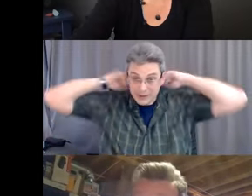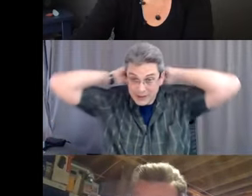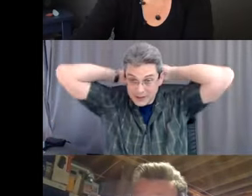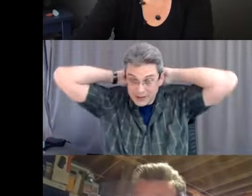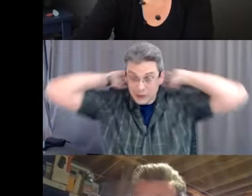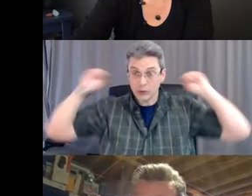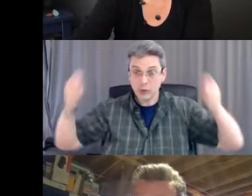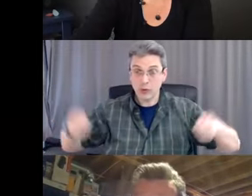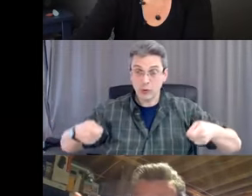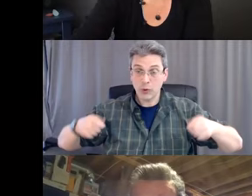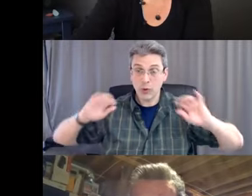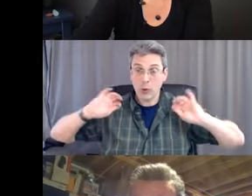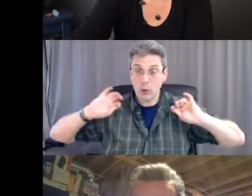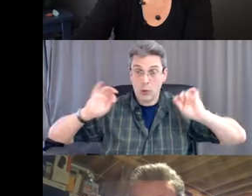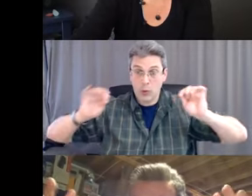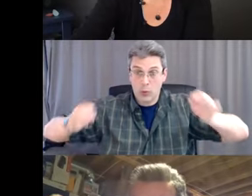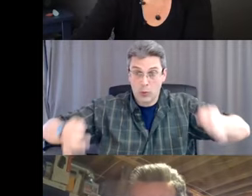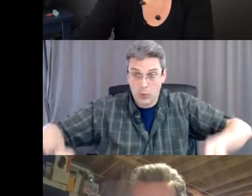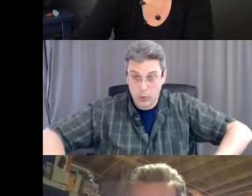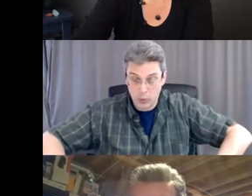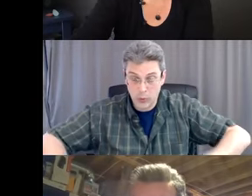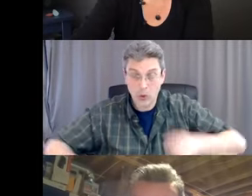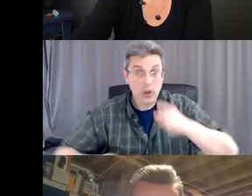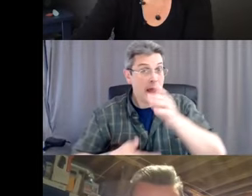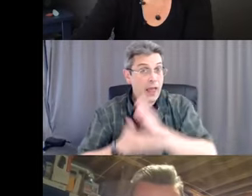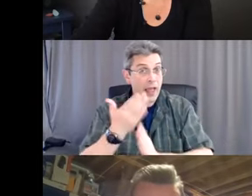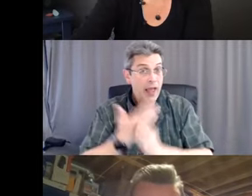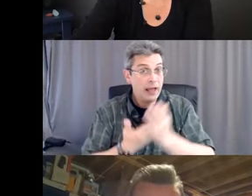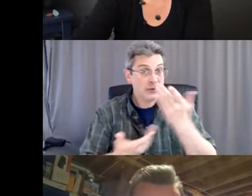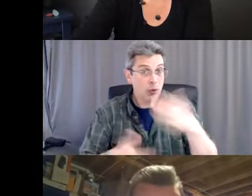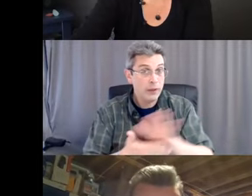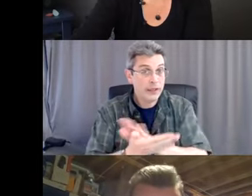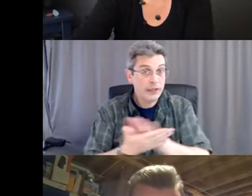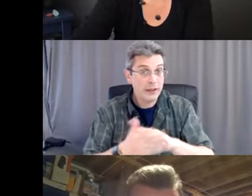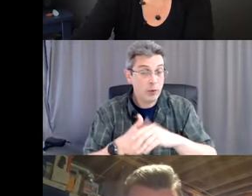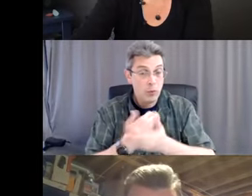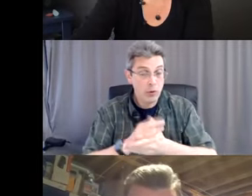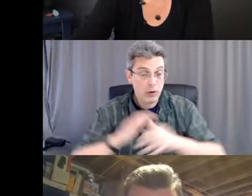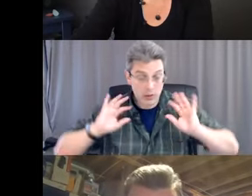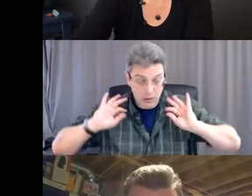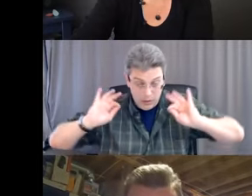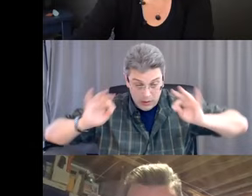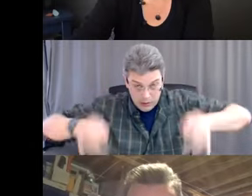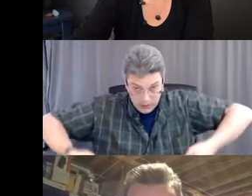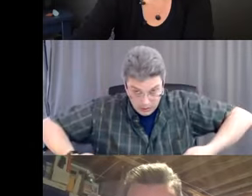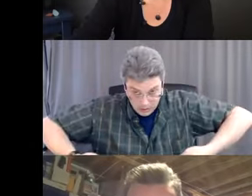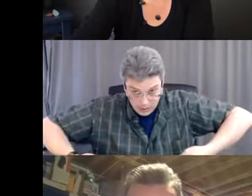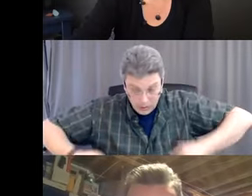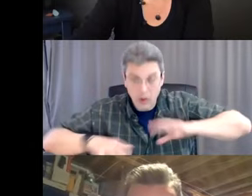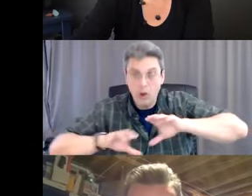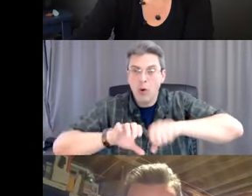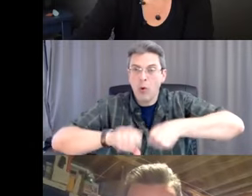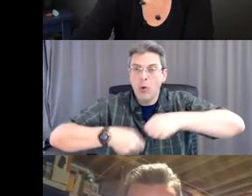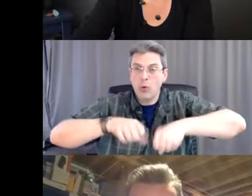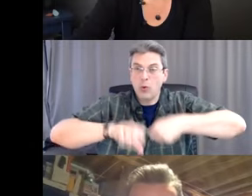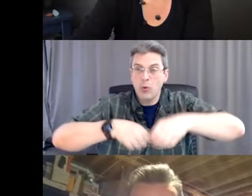exposing the inside. Remember, you washed your hands so your hands are clean. So then you roll it from the inside, just like you did with your dirty